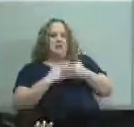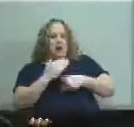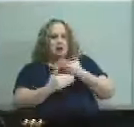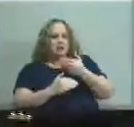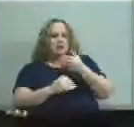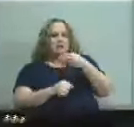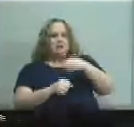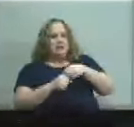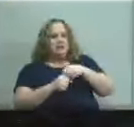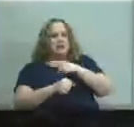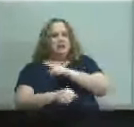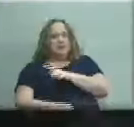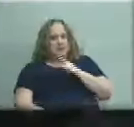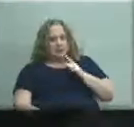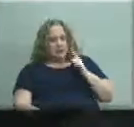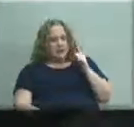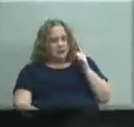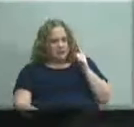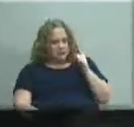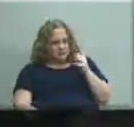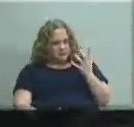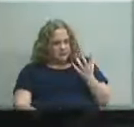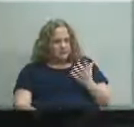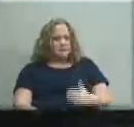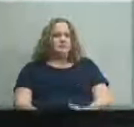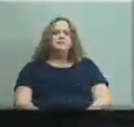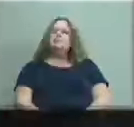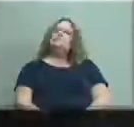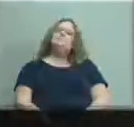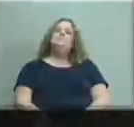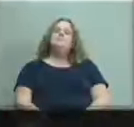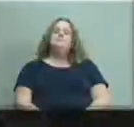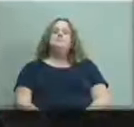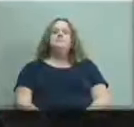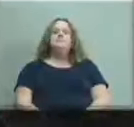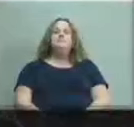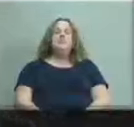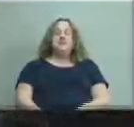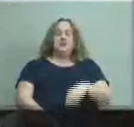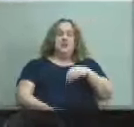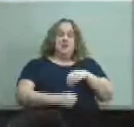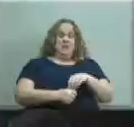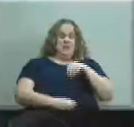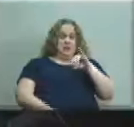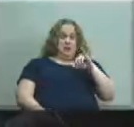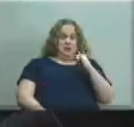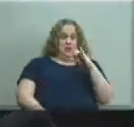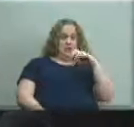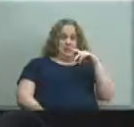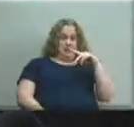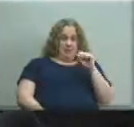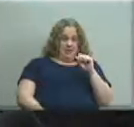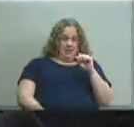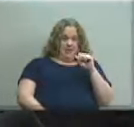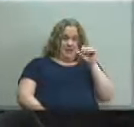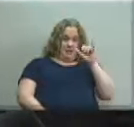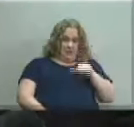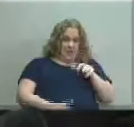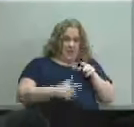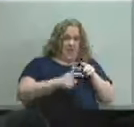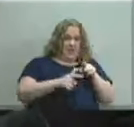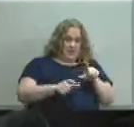collaborators so are we um within jefferson county has this language been